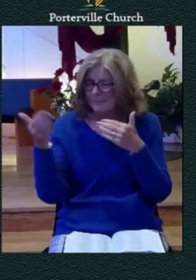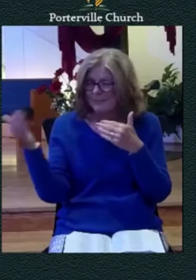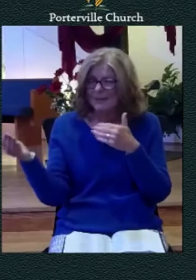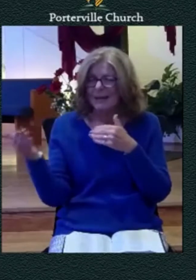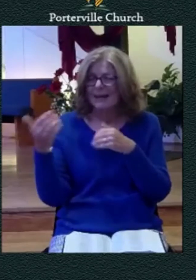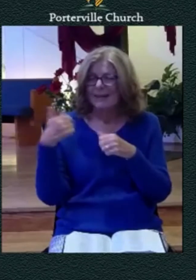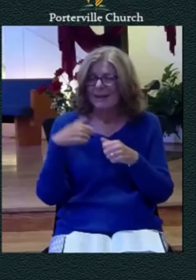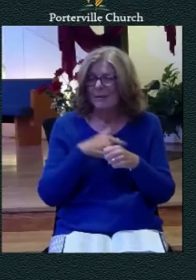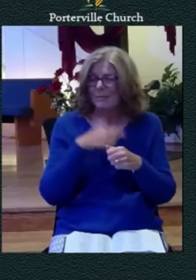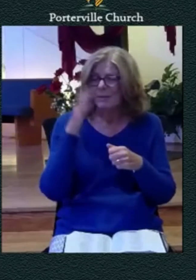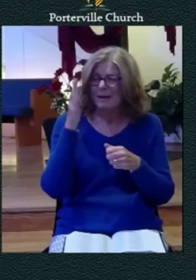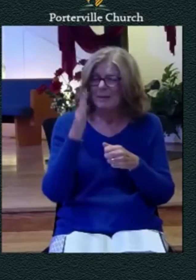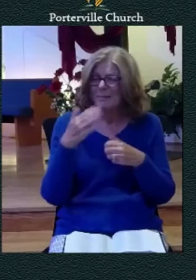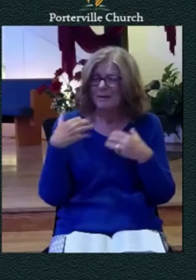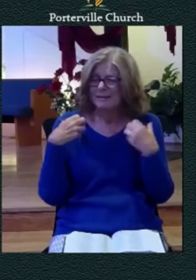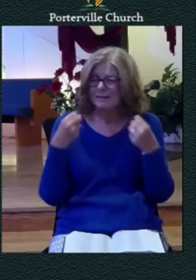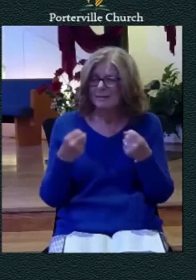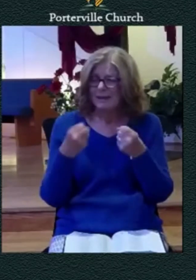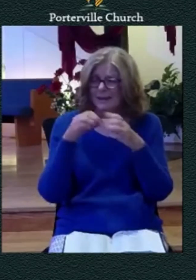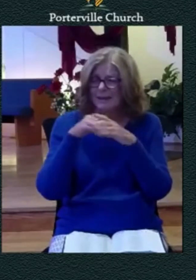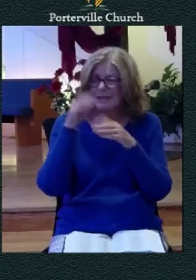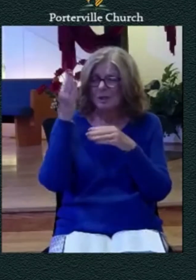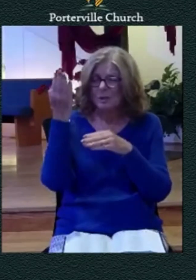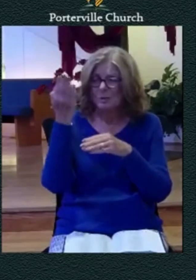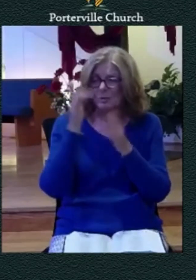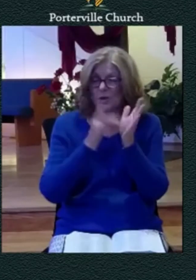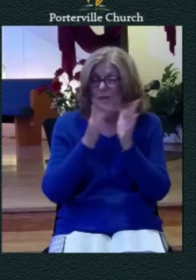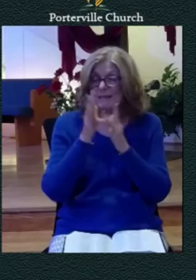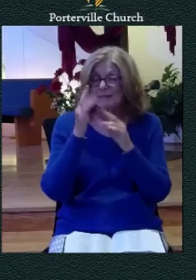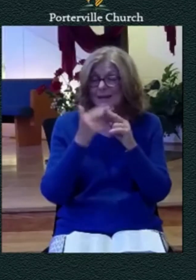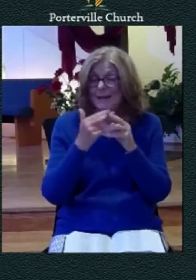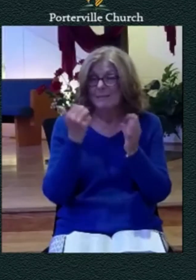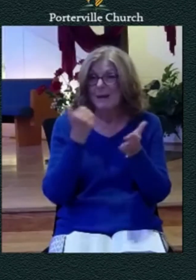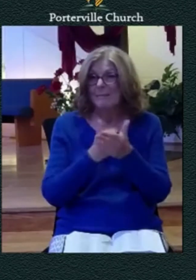jesus name amen amen amen amen Thank